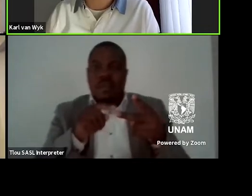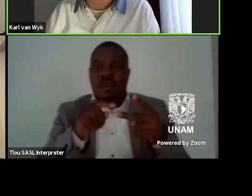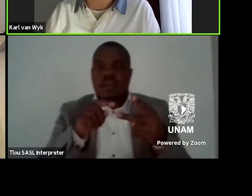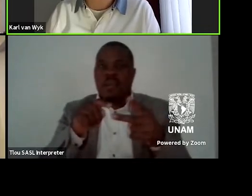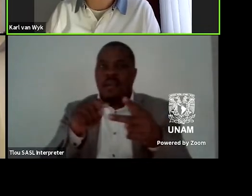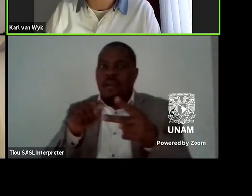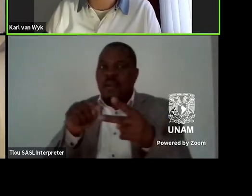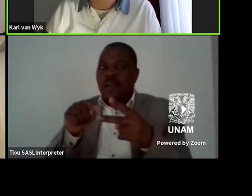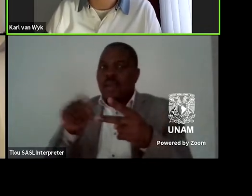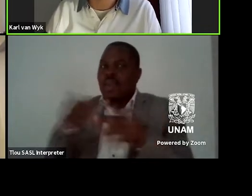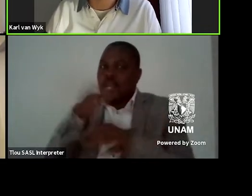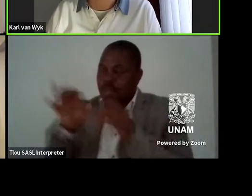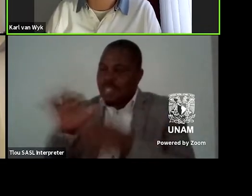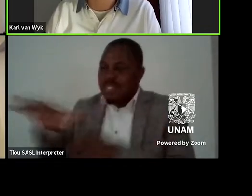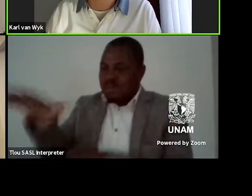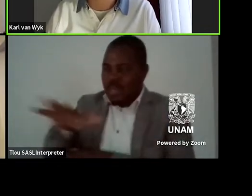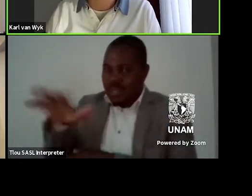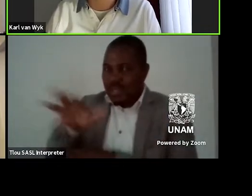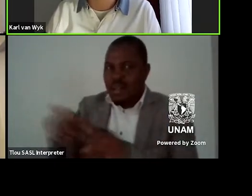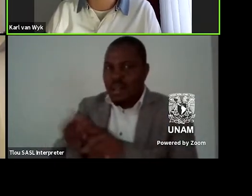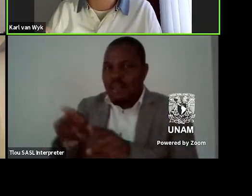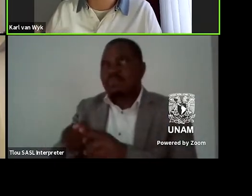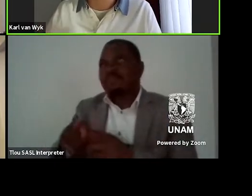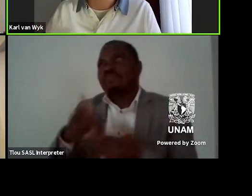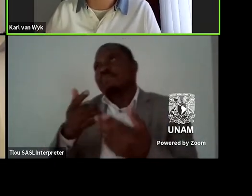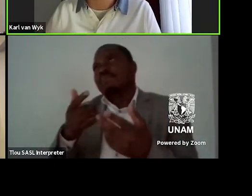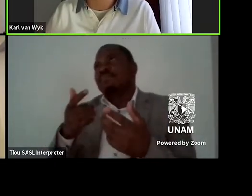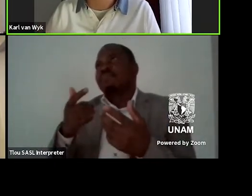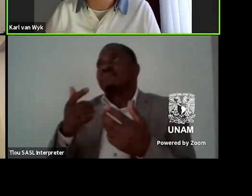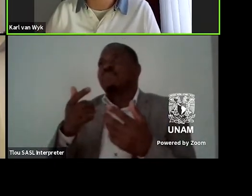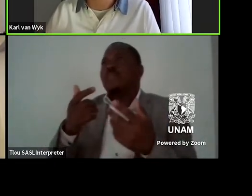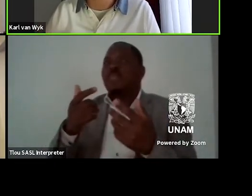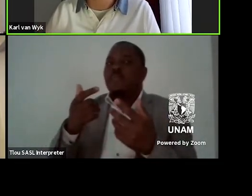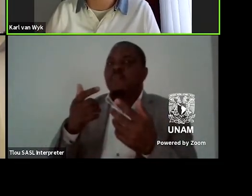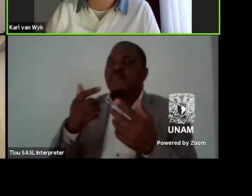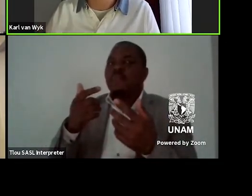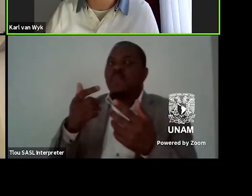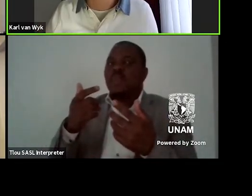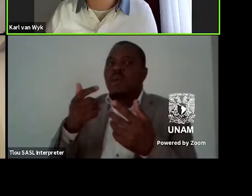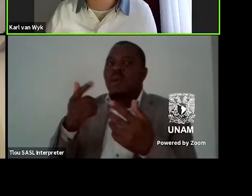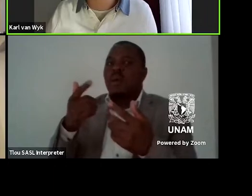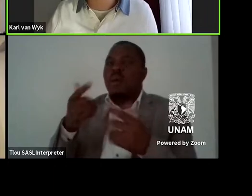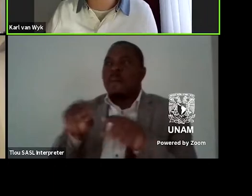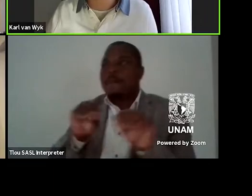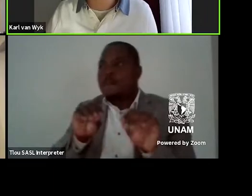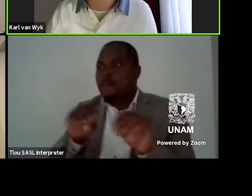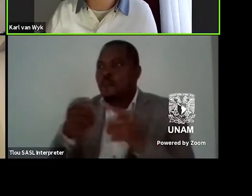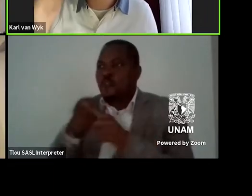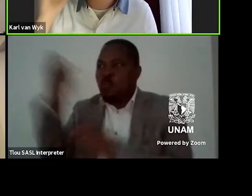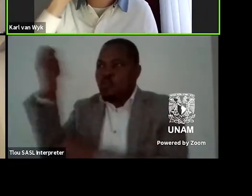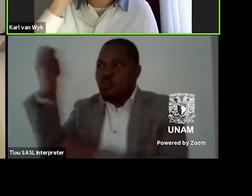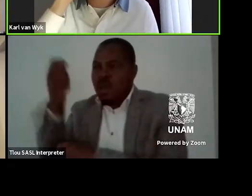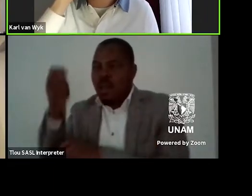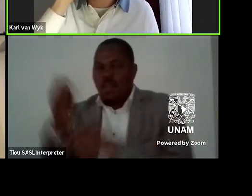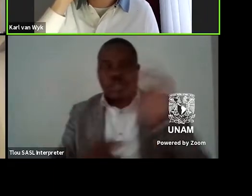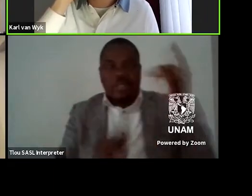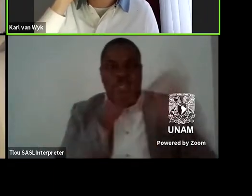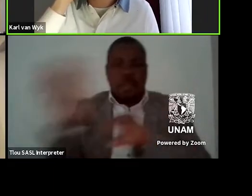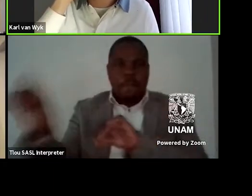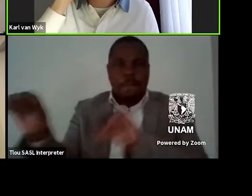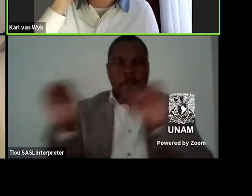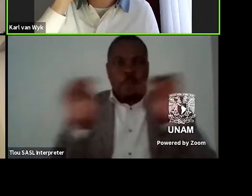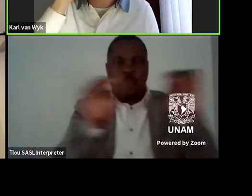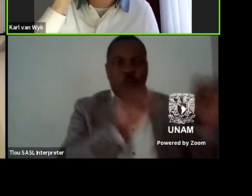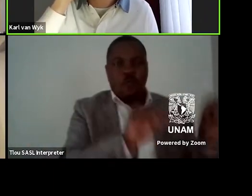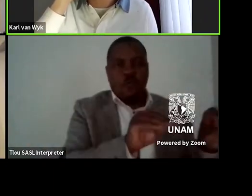um in something like the reactive um there is that move from the rural to the city the rural area to